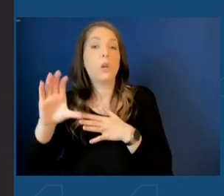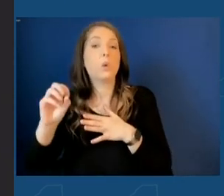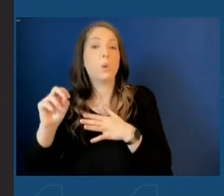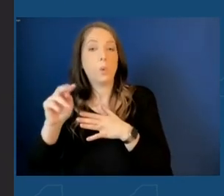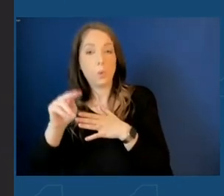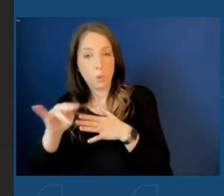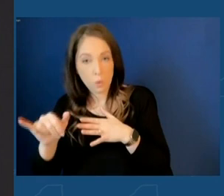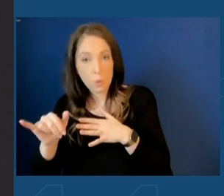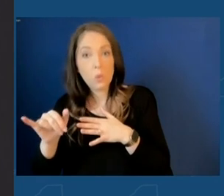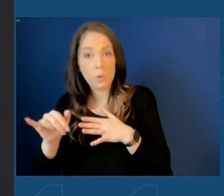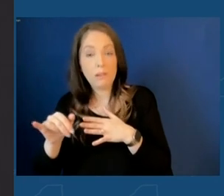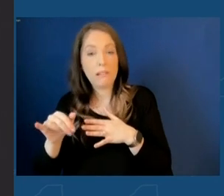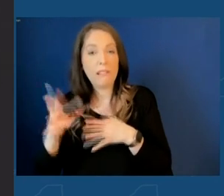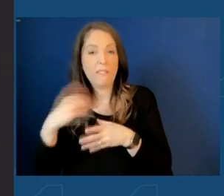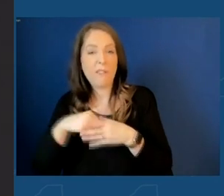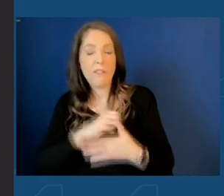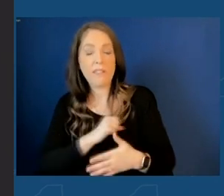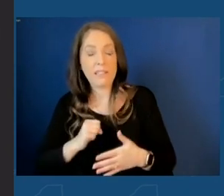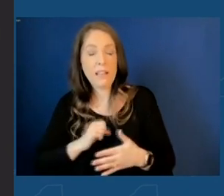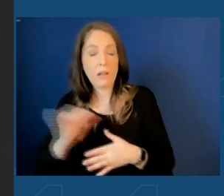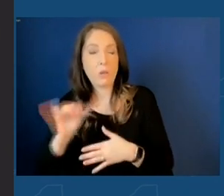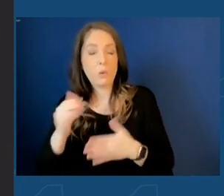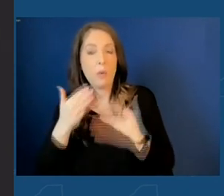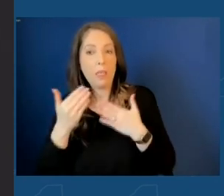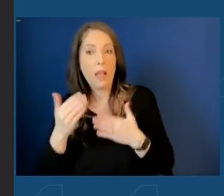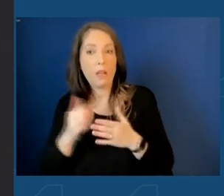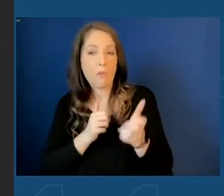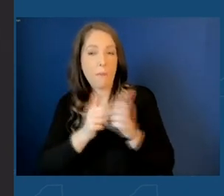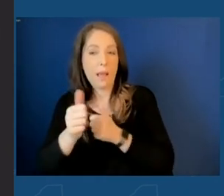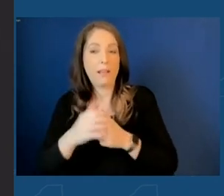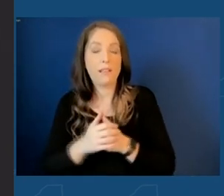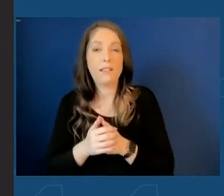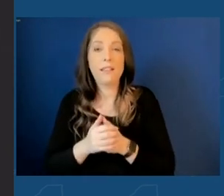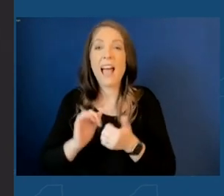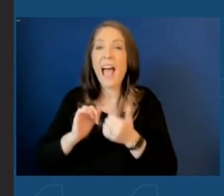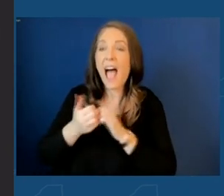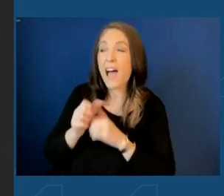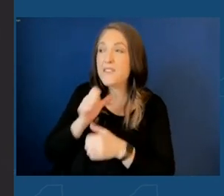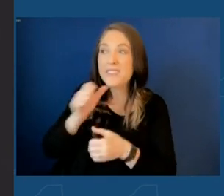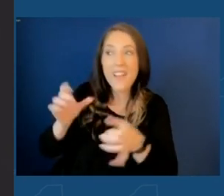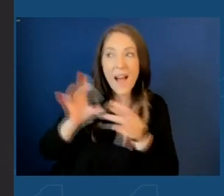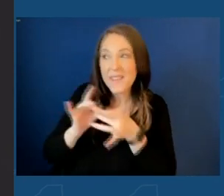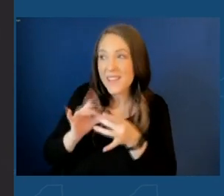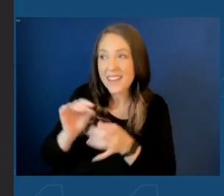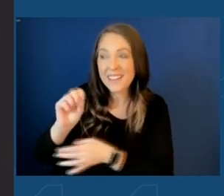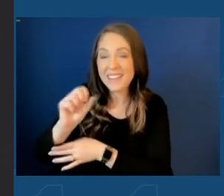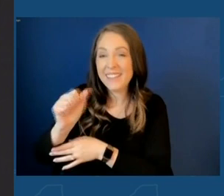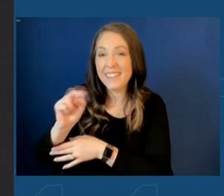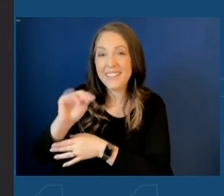getting this through as well. But also, how do we not mention Sanjay? Sanjay,